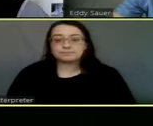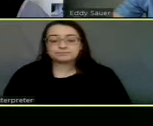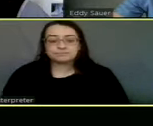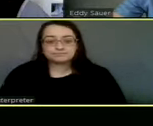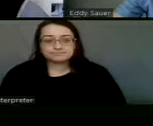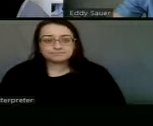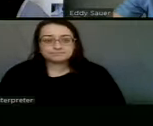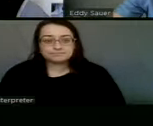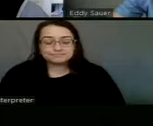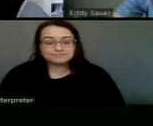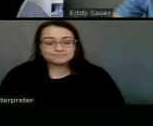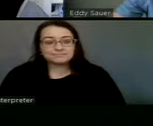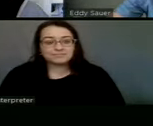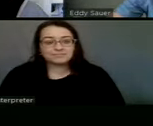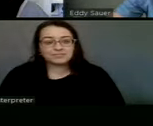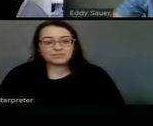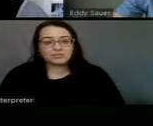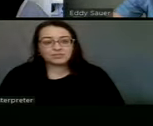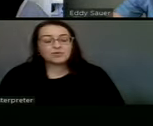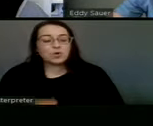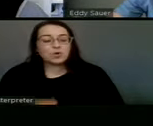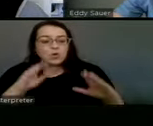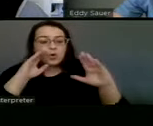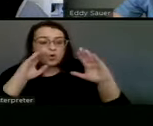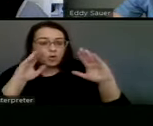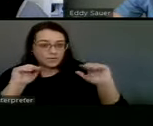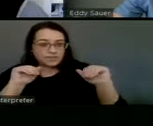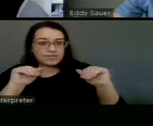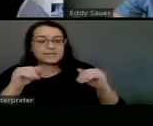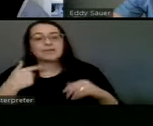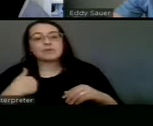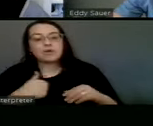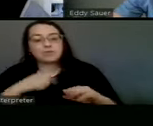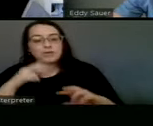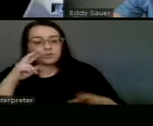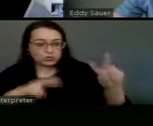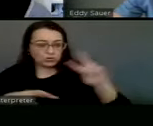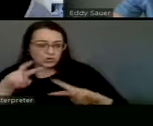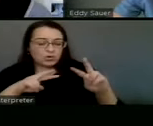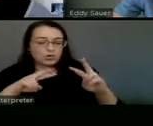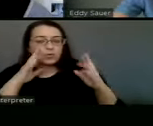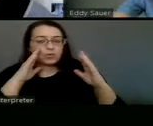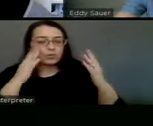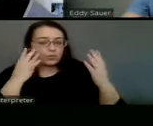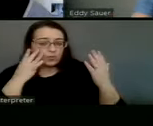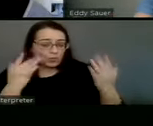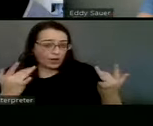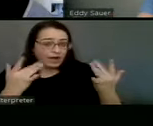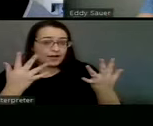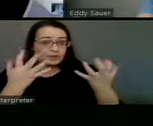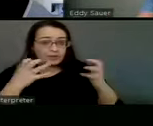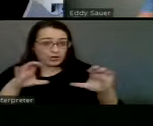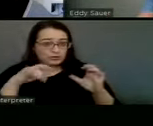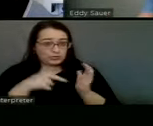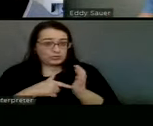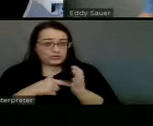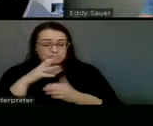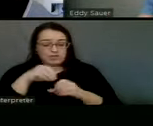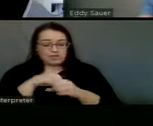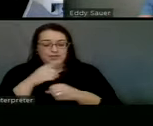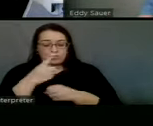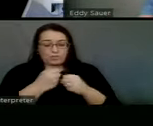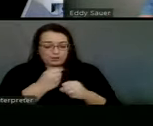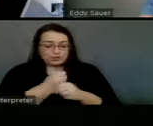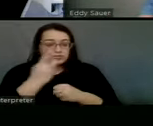you know, hopefully what we would look at and why we would want to do something like this is that within a year to two